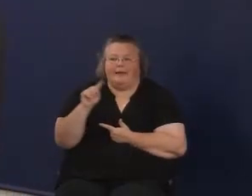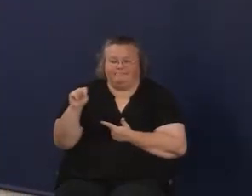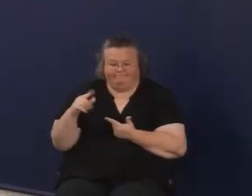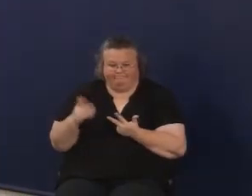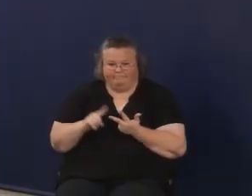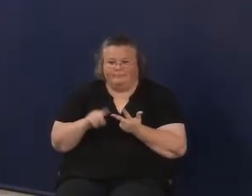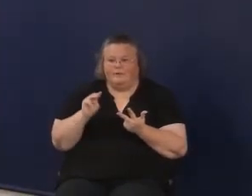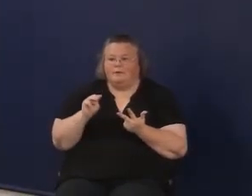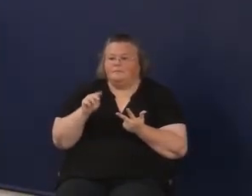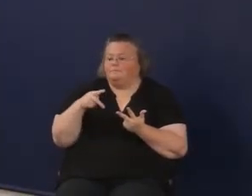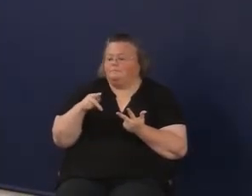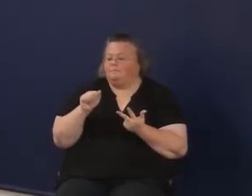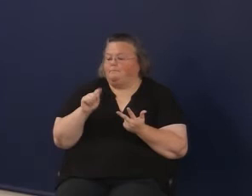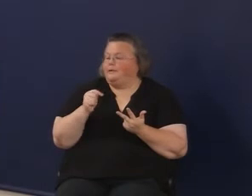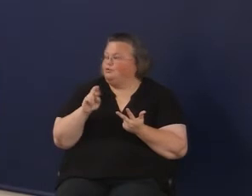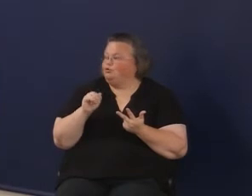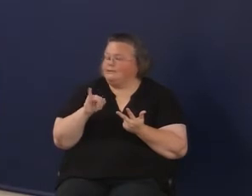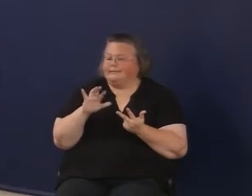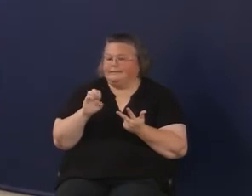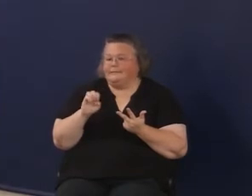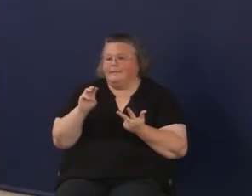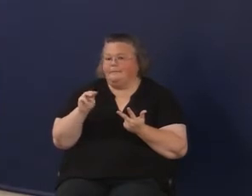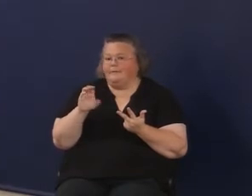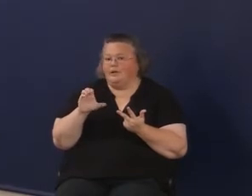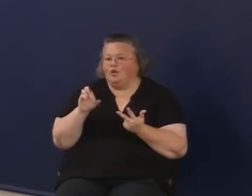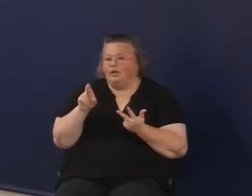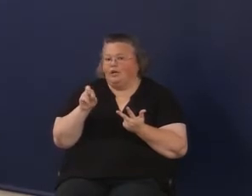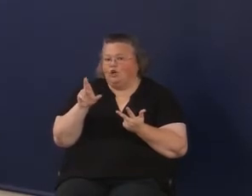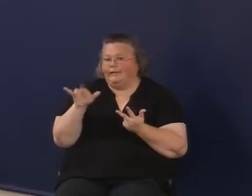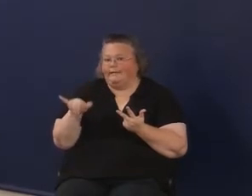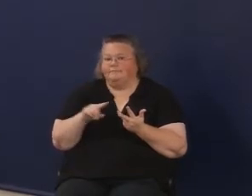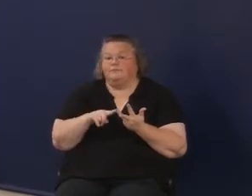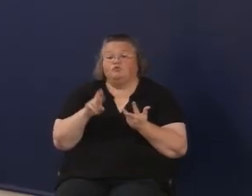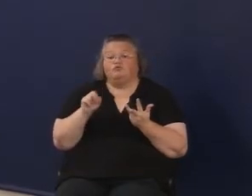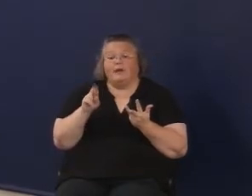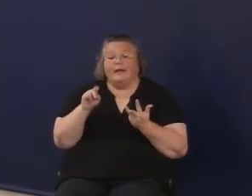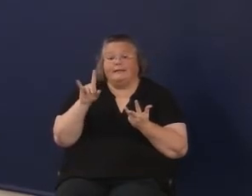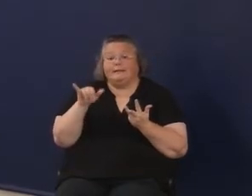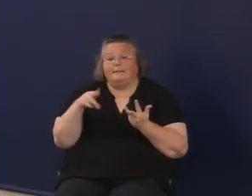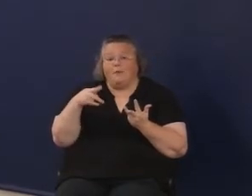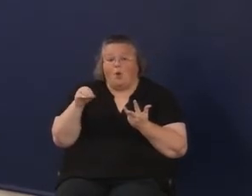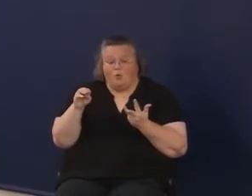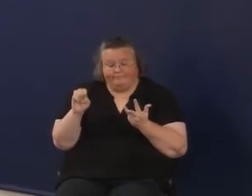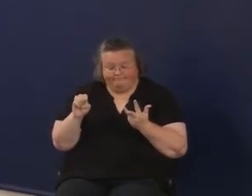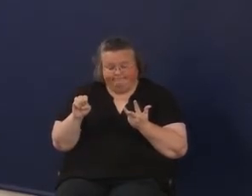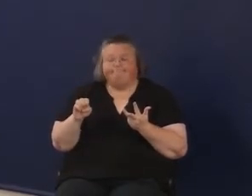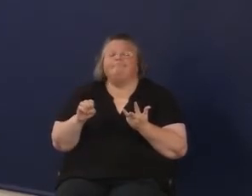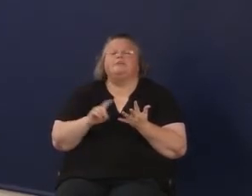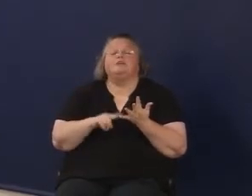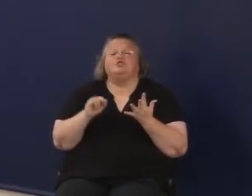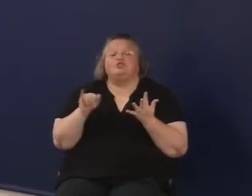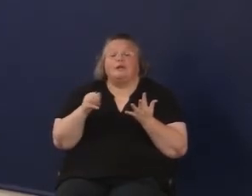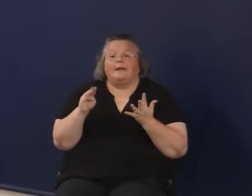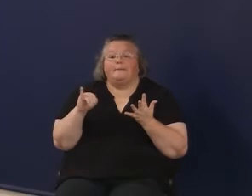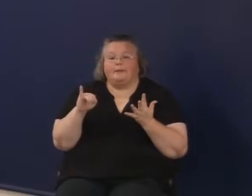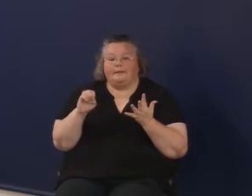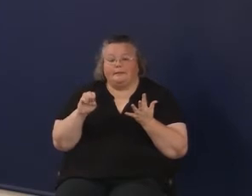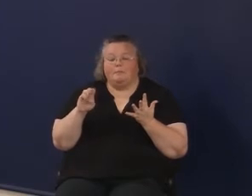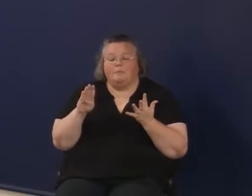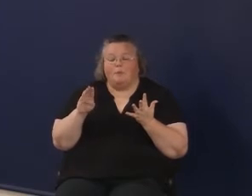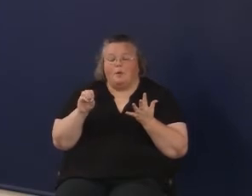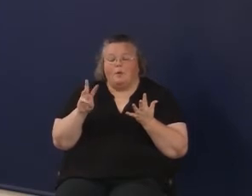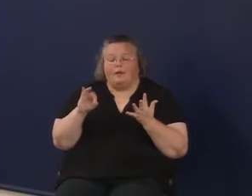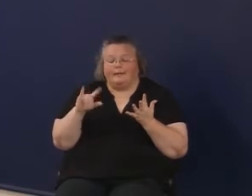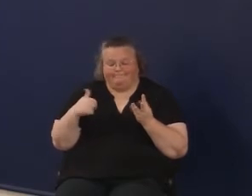Patrice McCrary. Patrice McCrary. I'm here. Randy Poe. I'm here. Jamie Bowling. I'm here.